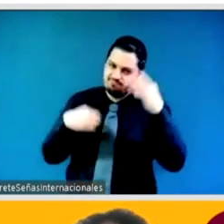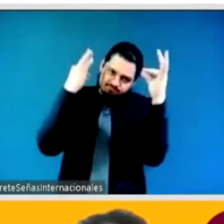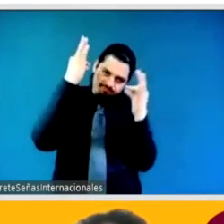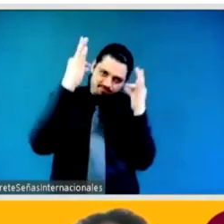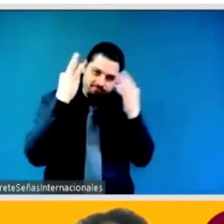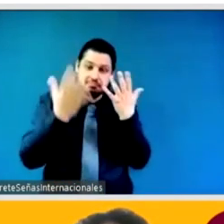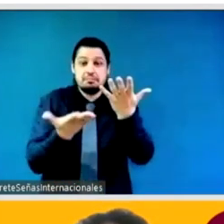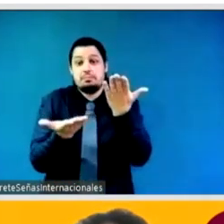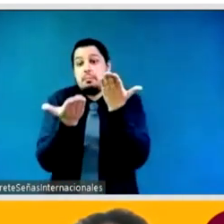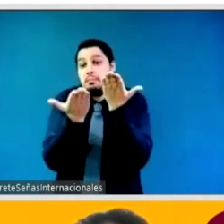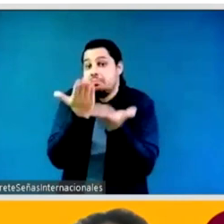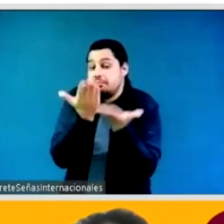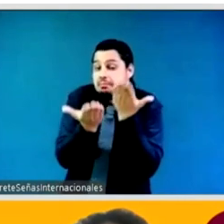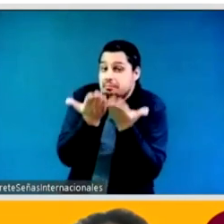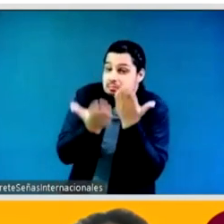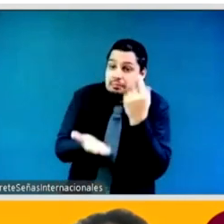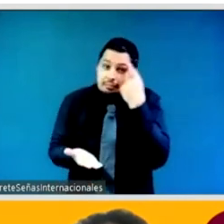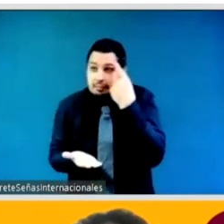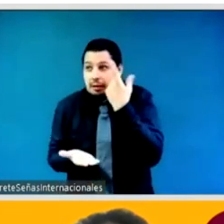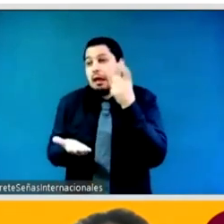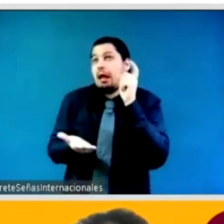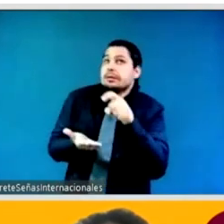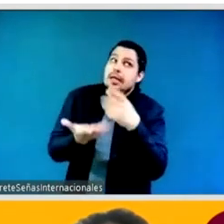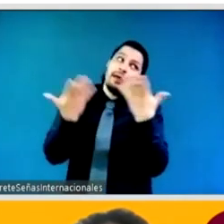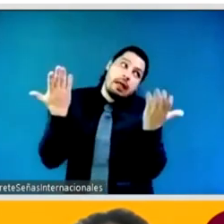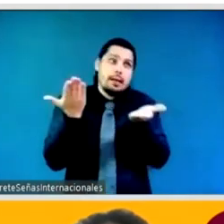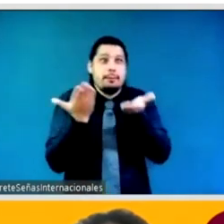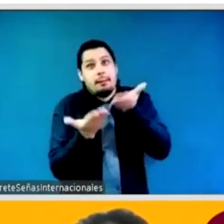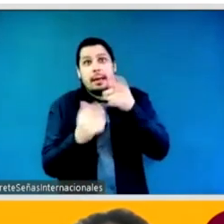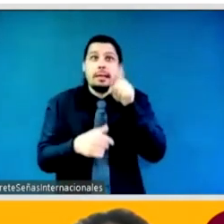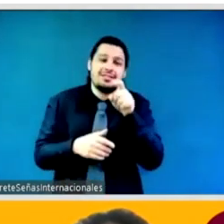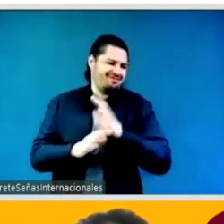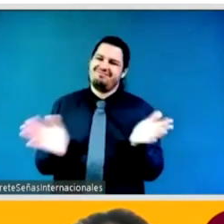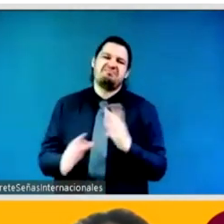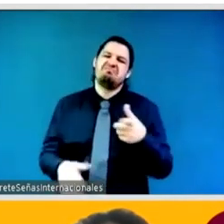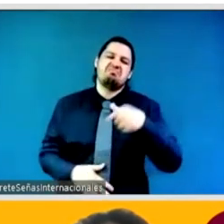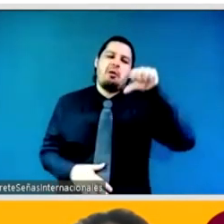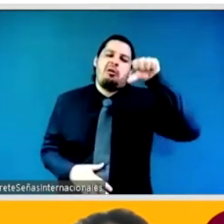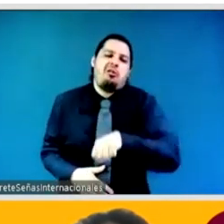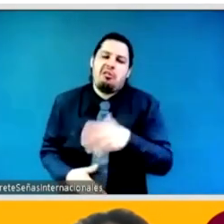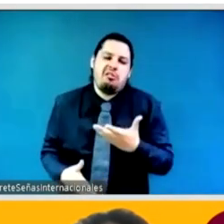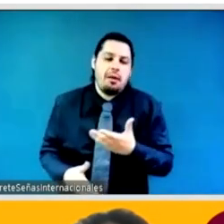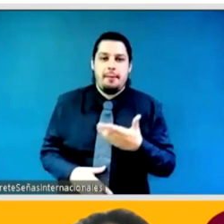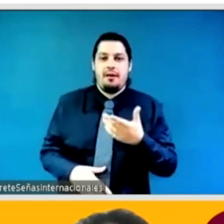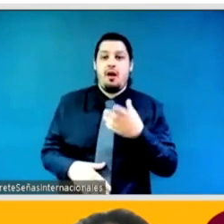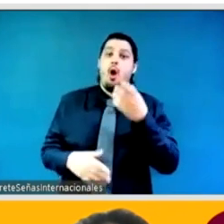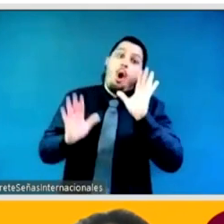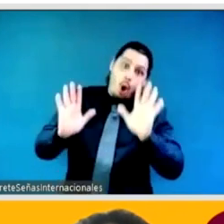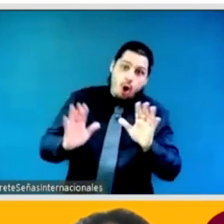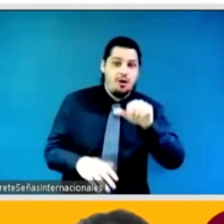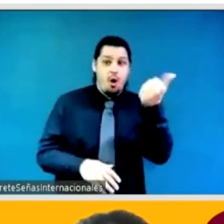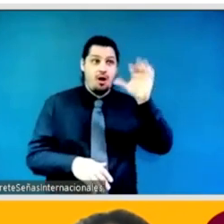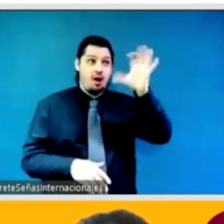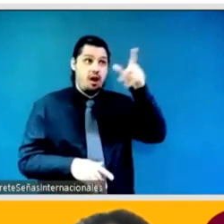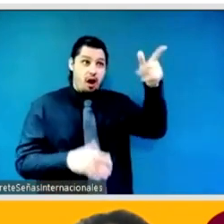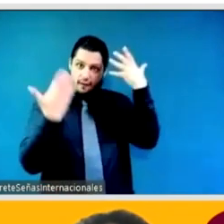um policies in place or come from a feminist analysis perspective or from a feminist conceptual framework so i think maybe in